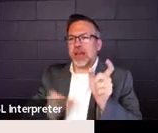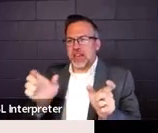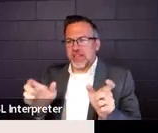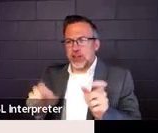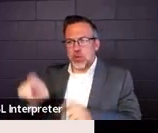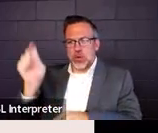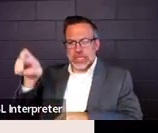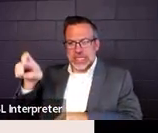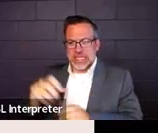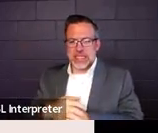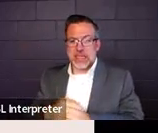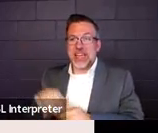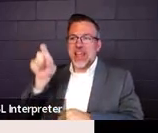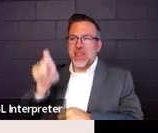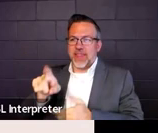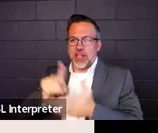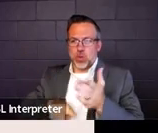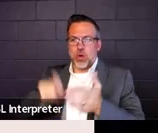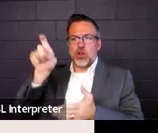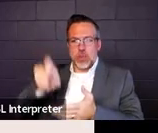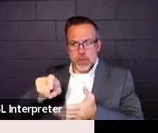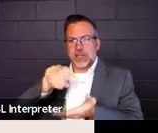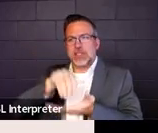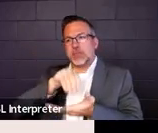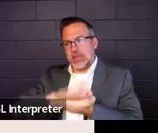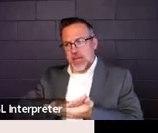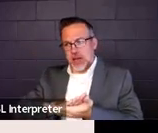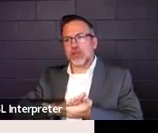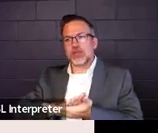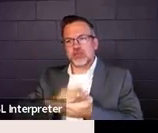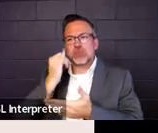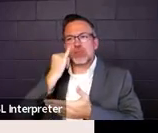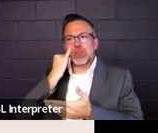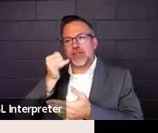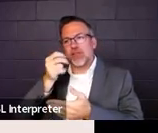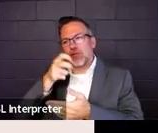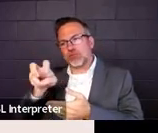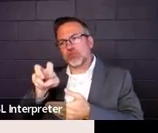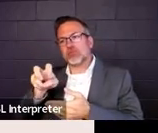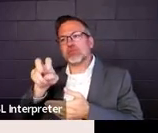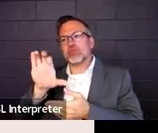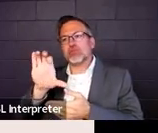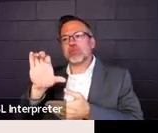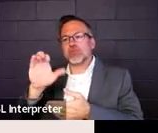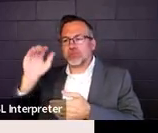notice when you're first putting a child on an abbreviated day.